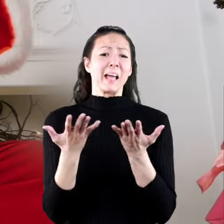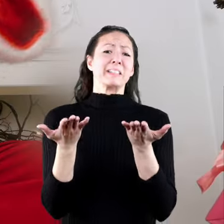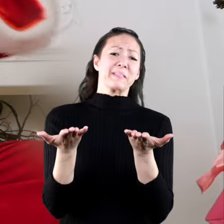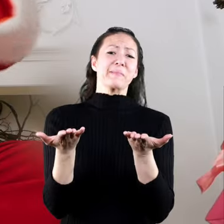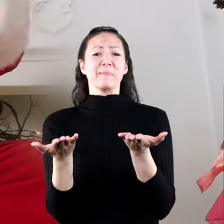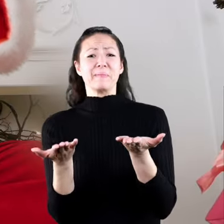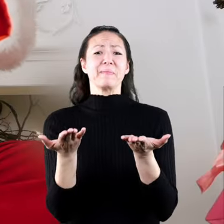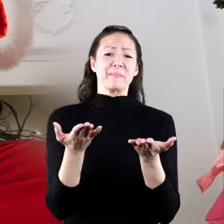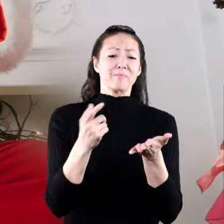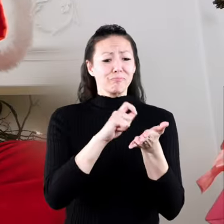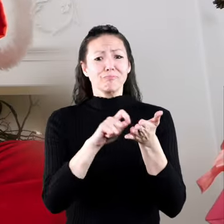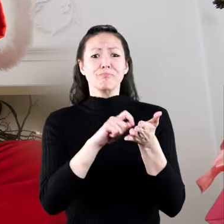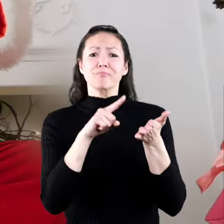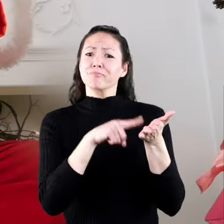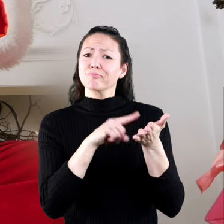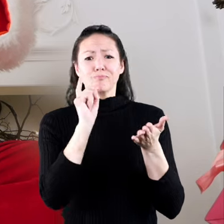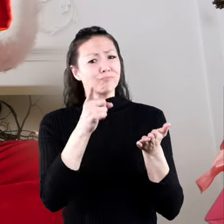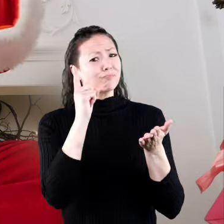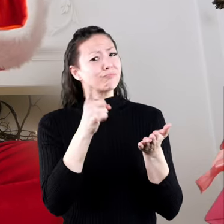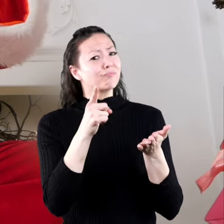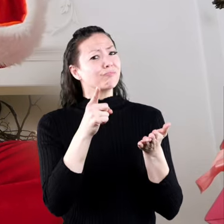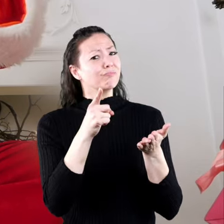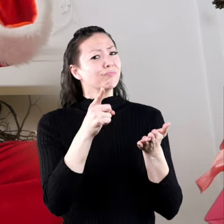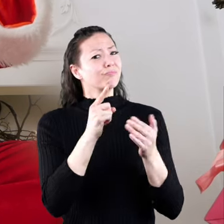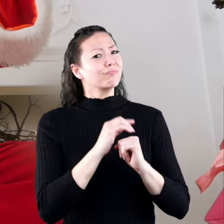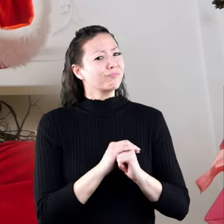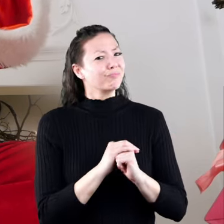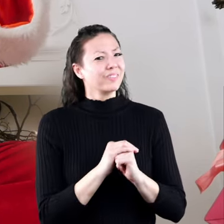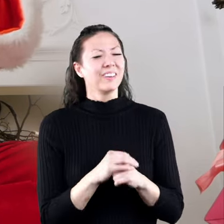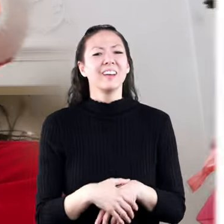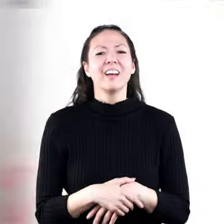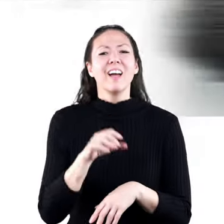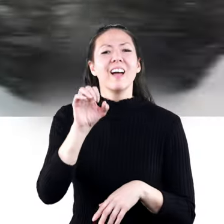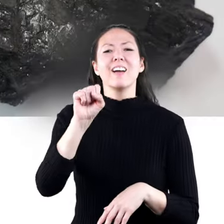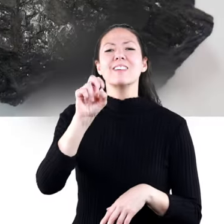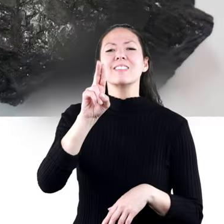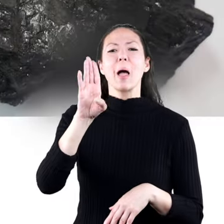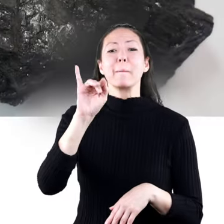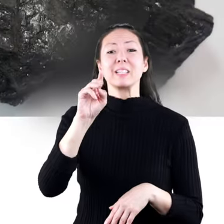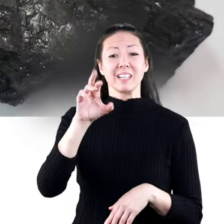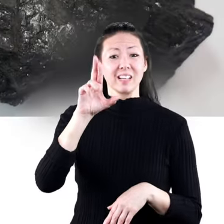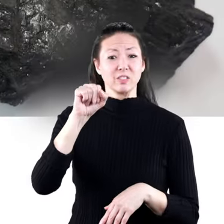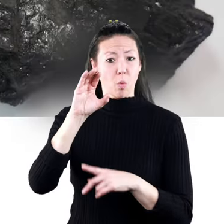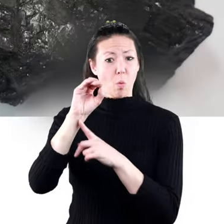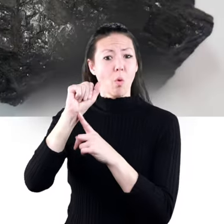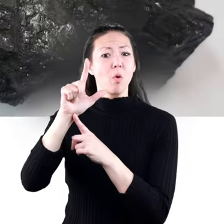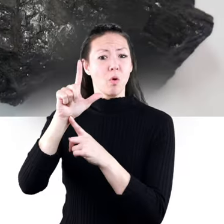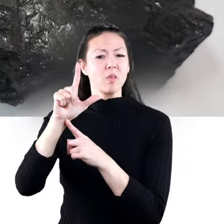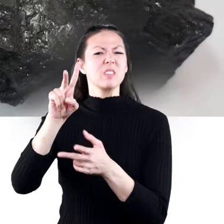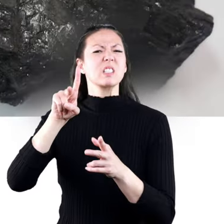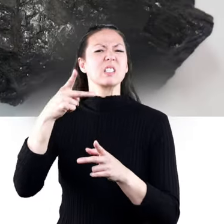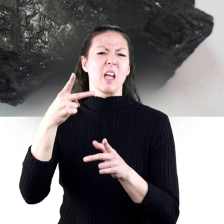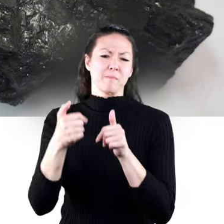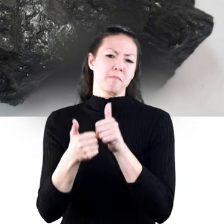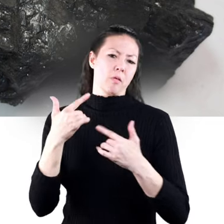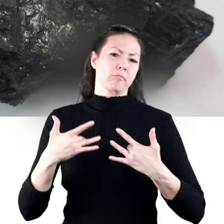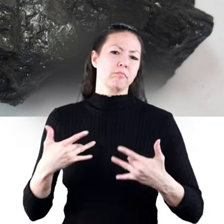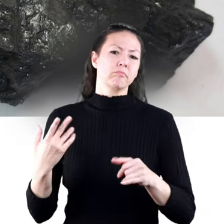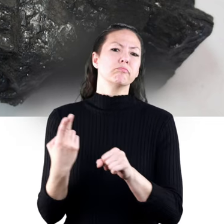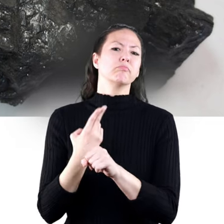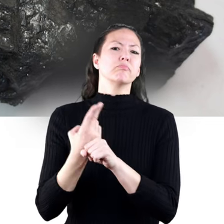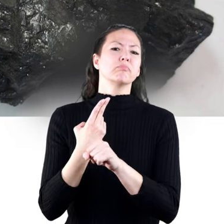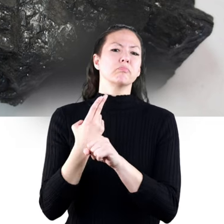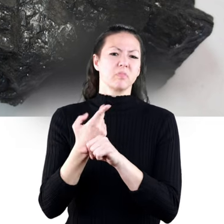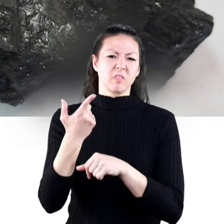Santa. Side note, we cannot confirm the last fact. Subbituminous coal is the second most common type